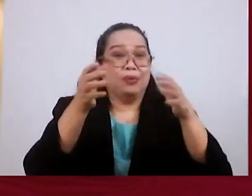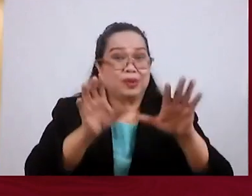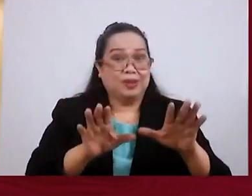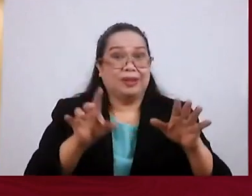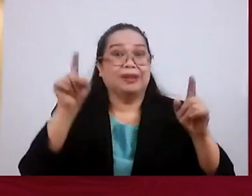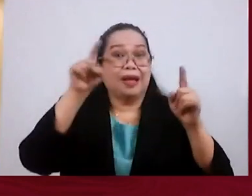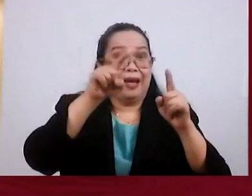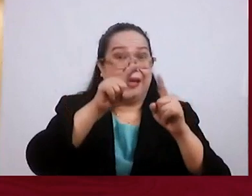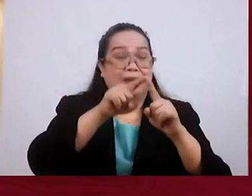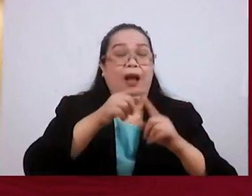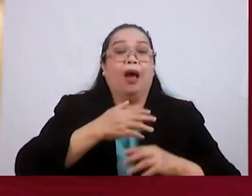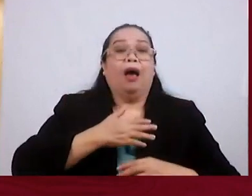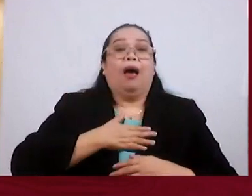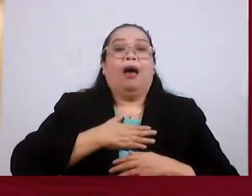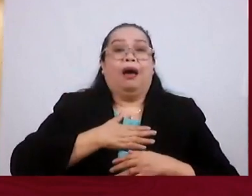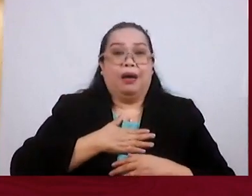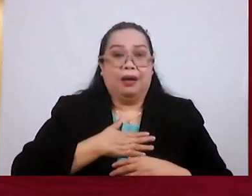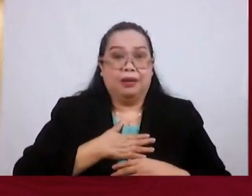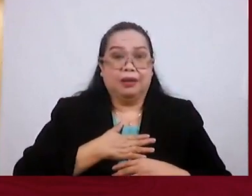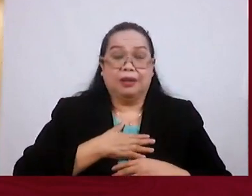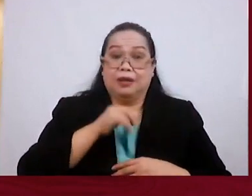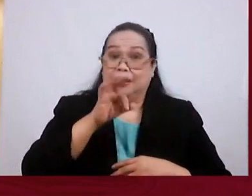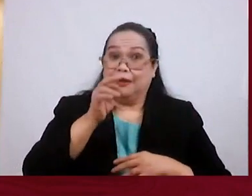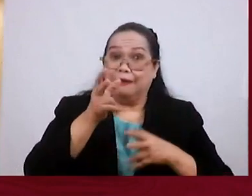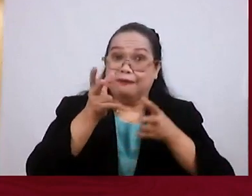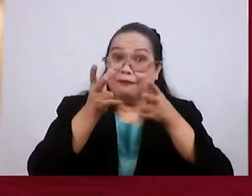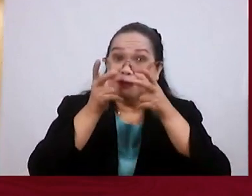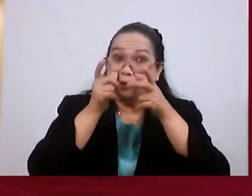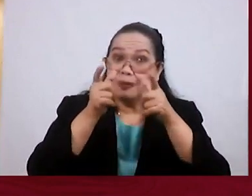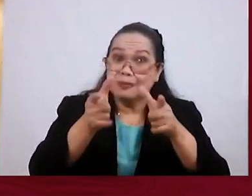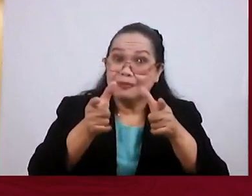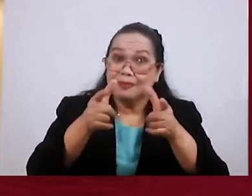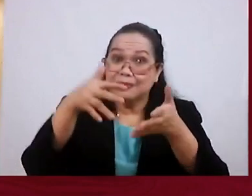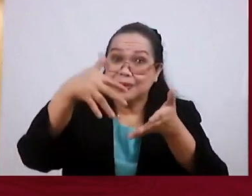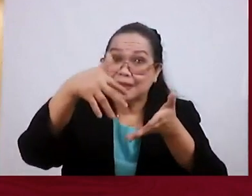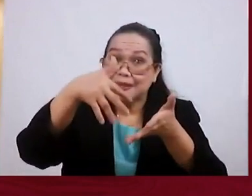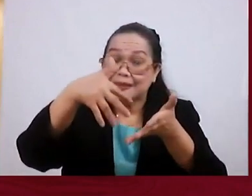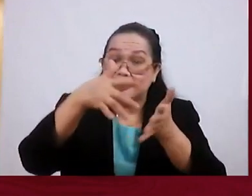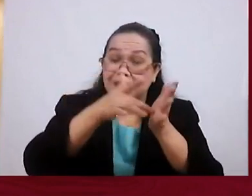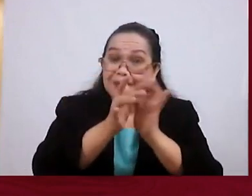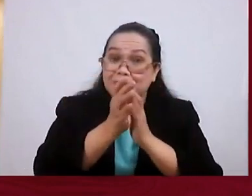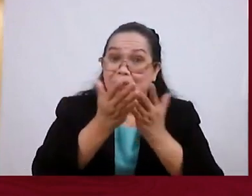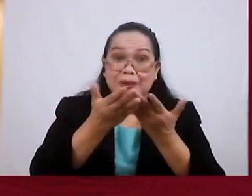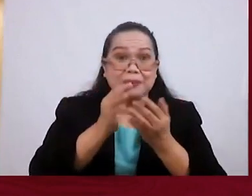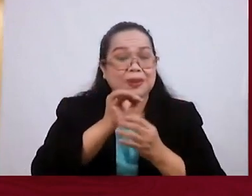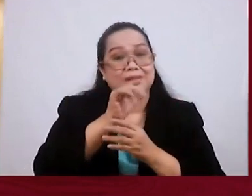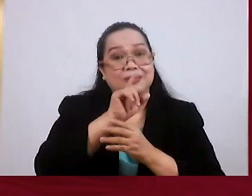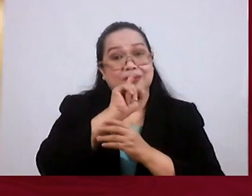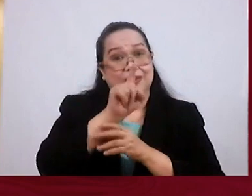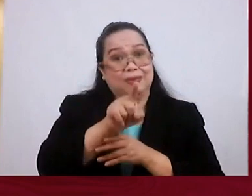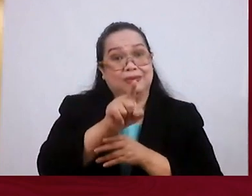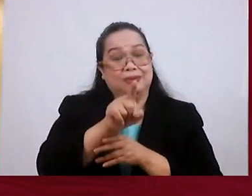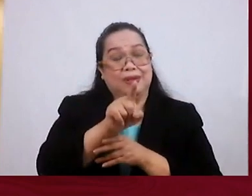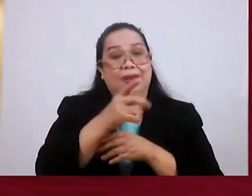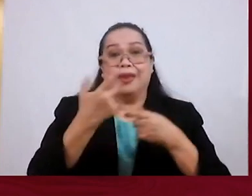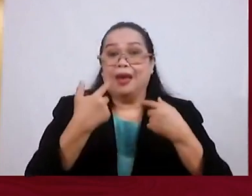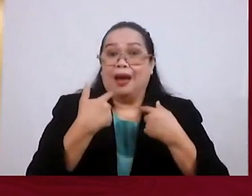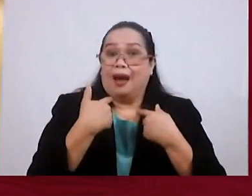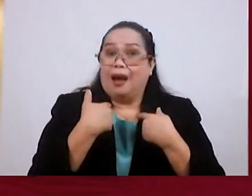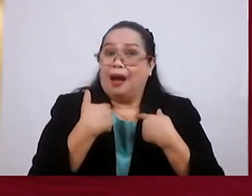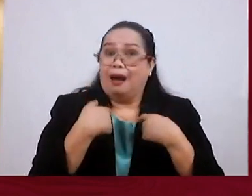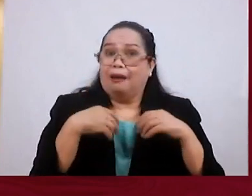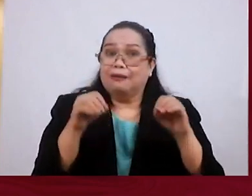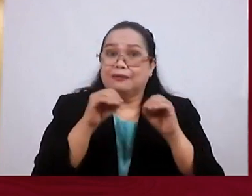until your last breath. Because if you look at this passage, it's not always true. There no